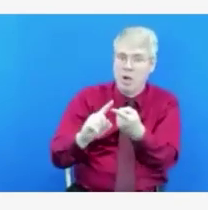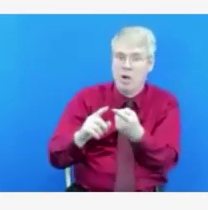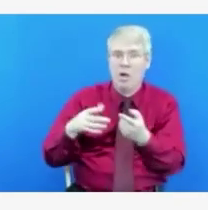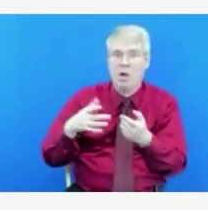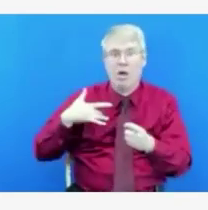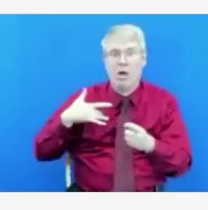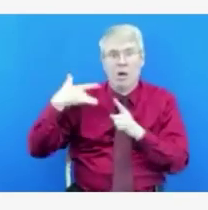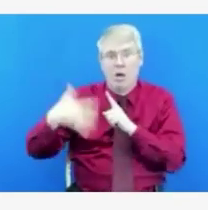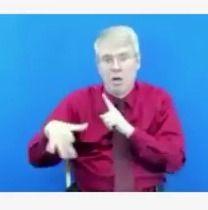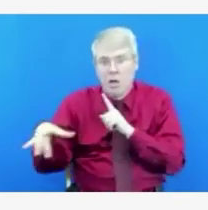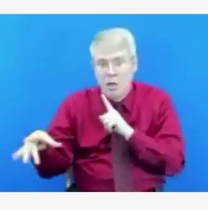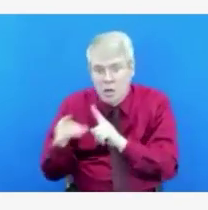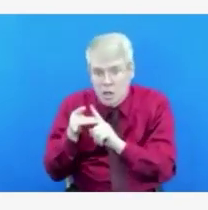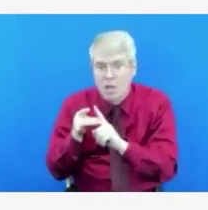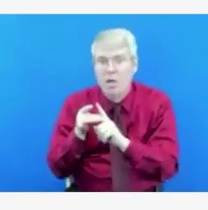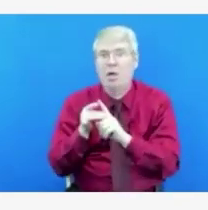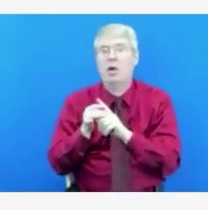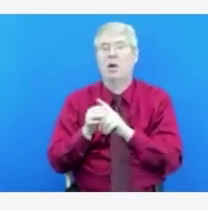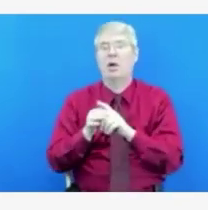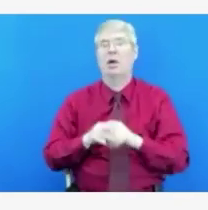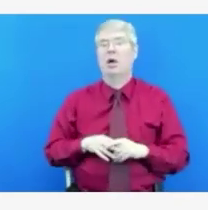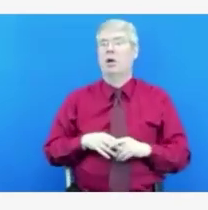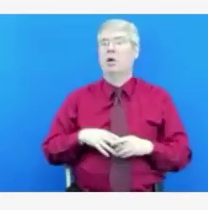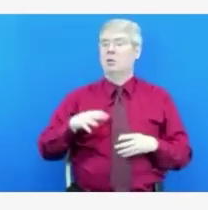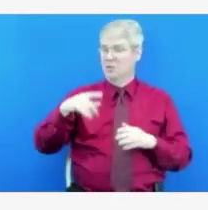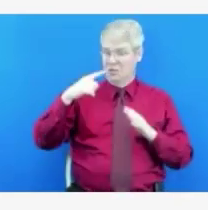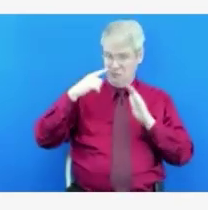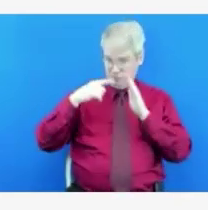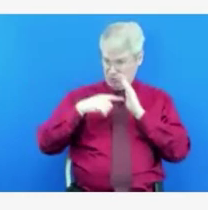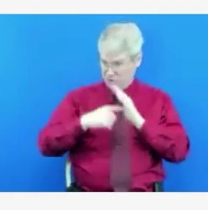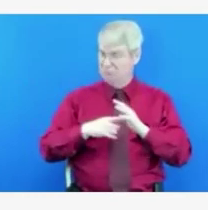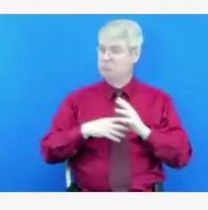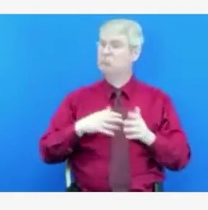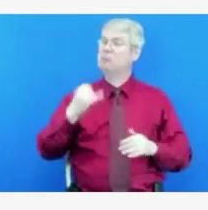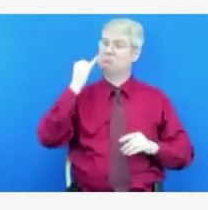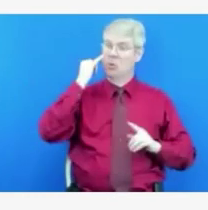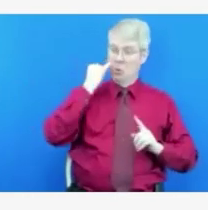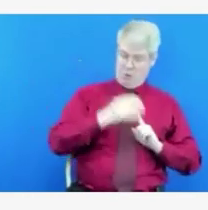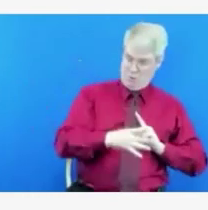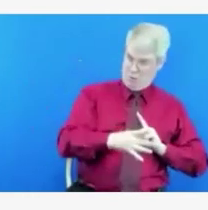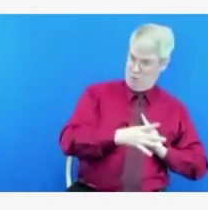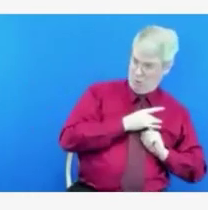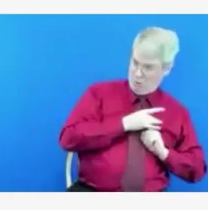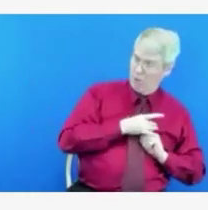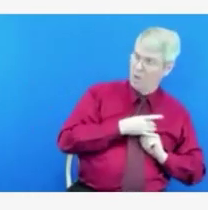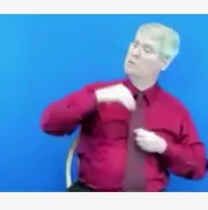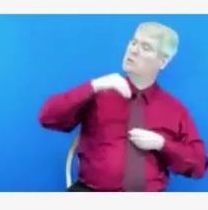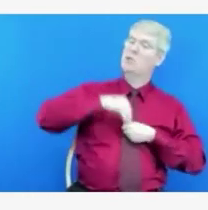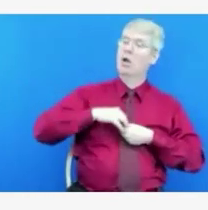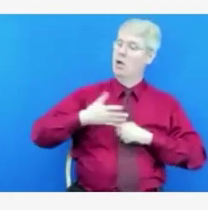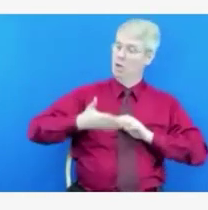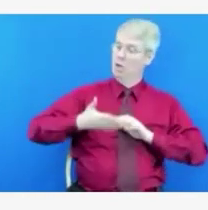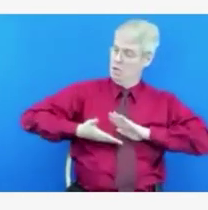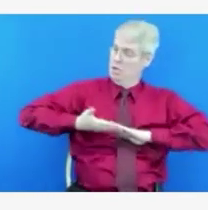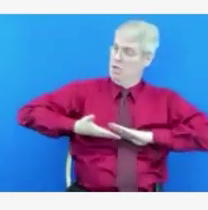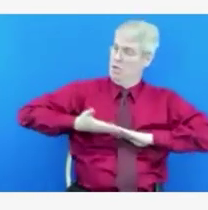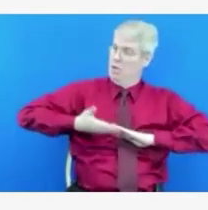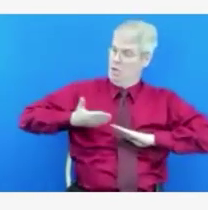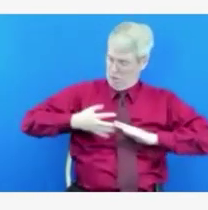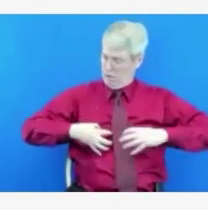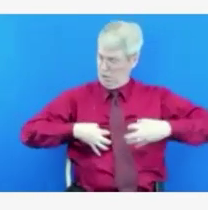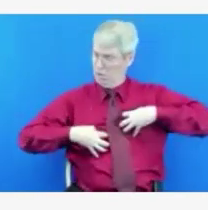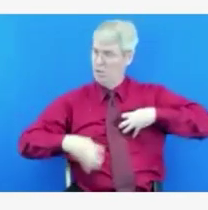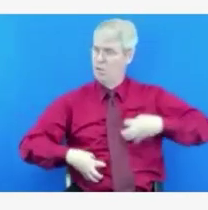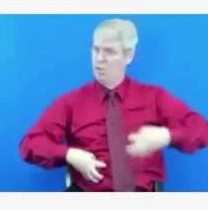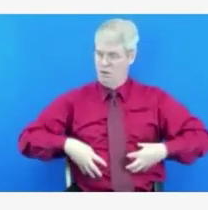rare. But who wants their child to be the one in 10,000 that dies? And so we want to be very clear about that. And we also want to be clear about the